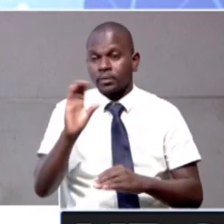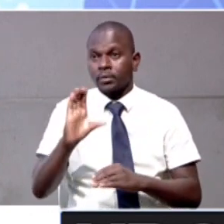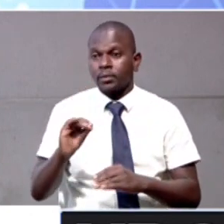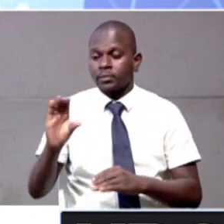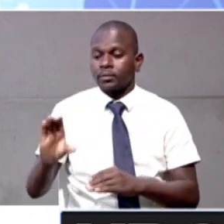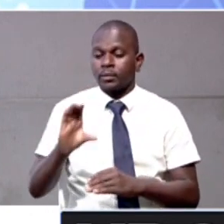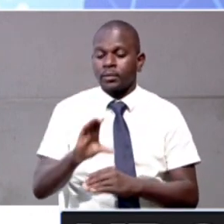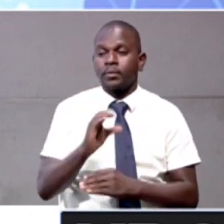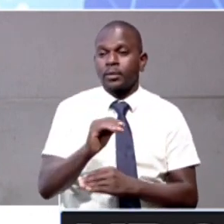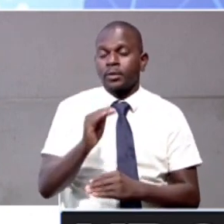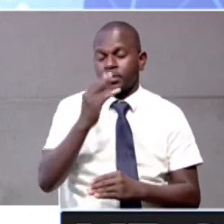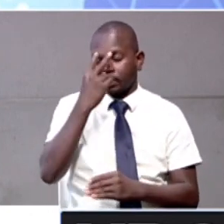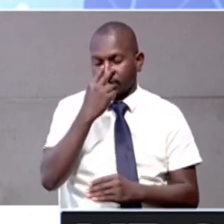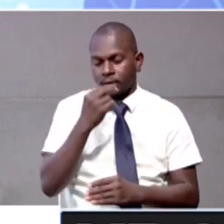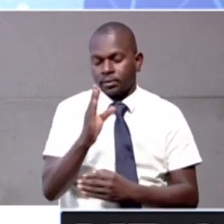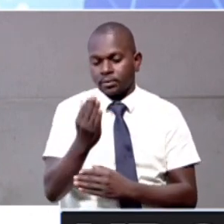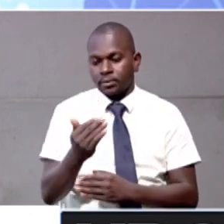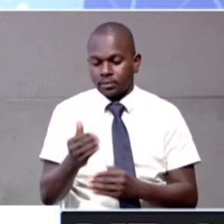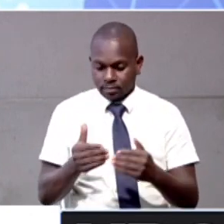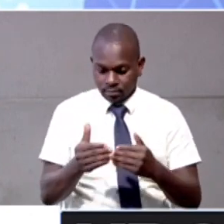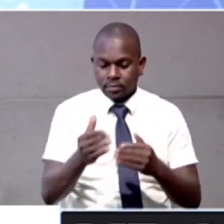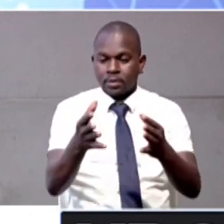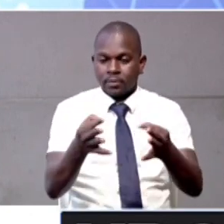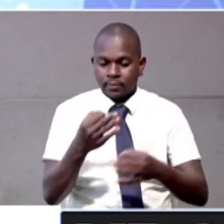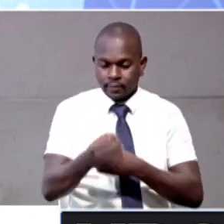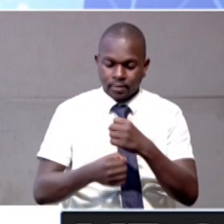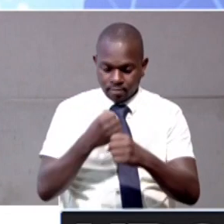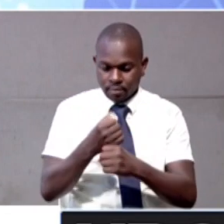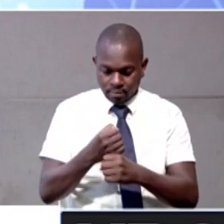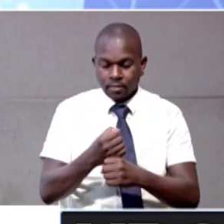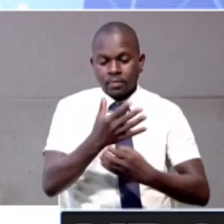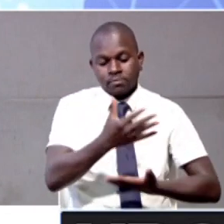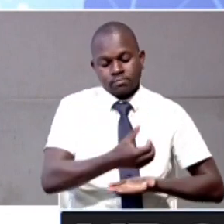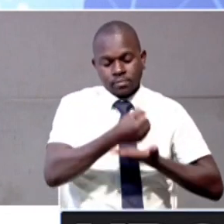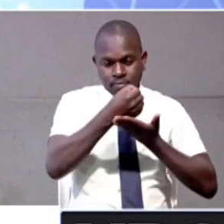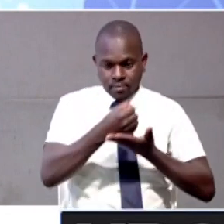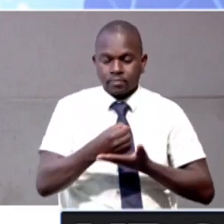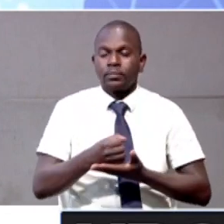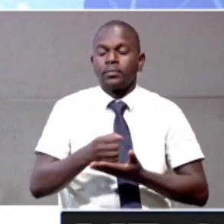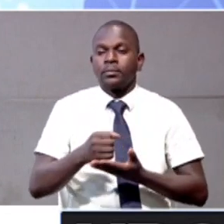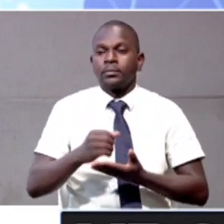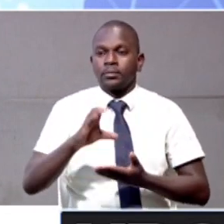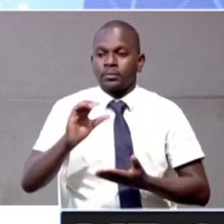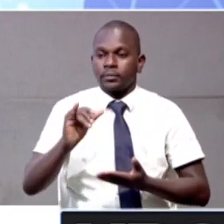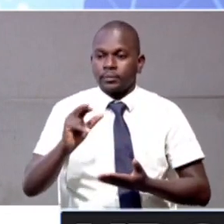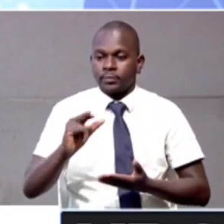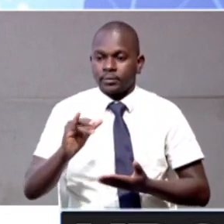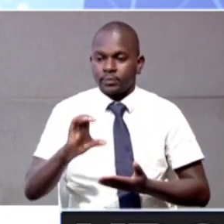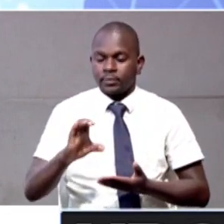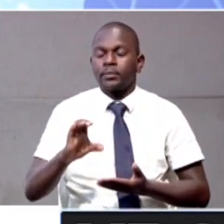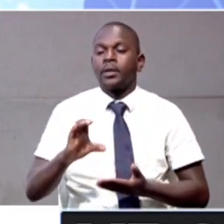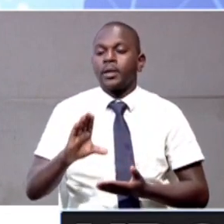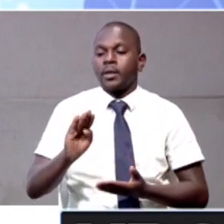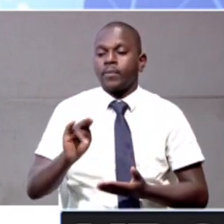allocate funds for the blind children in the upcoming budget. This was during the launch of the Civic School for Blind in